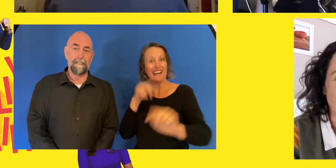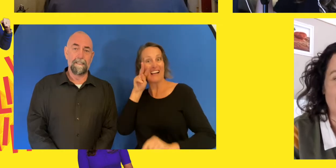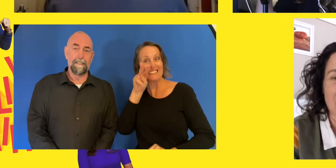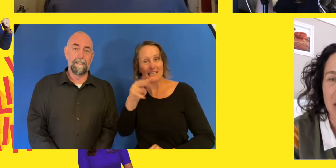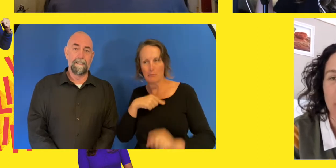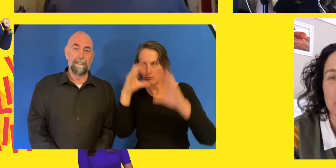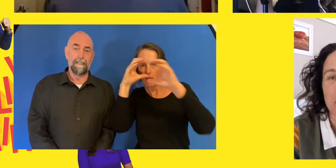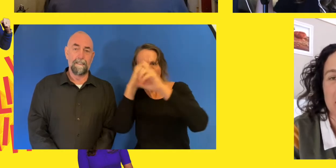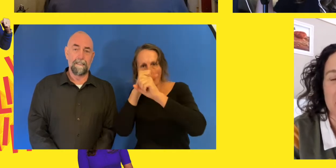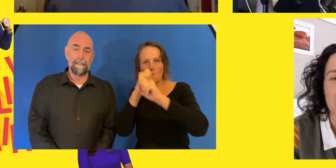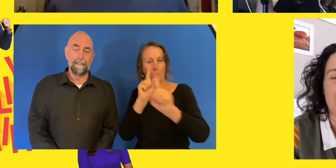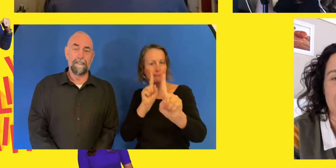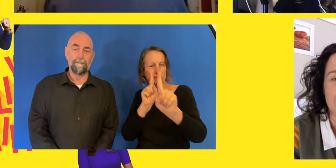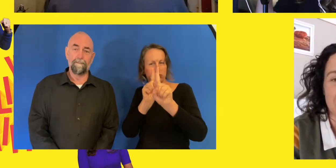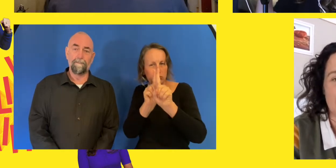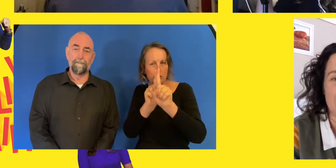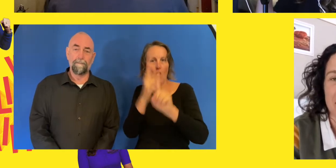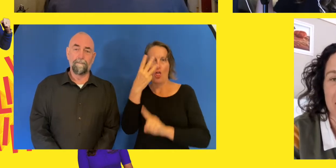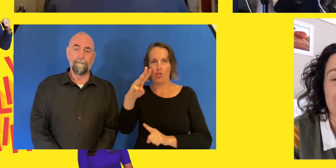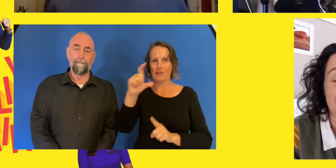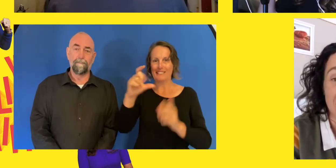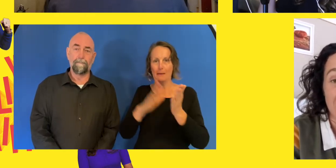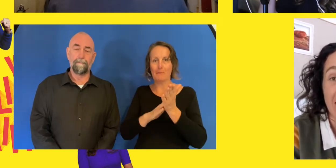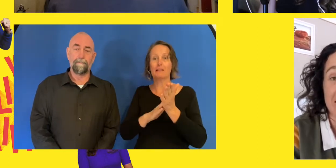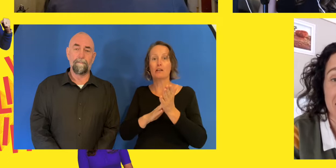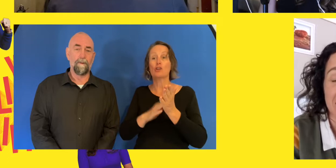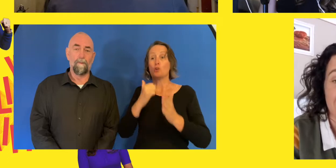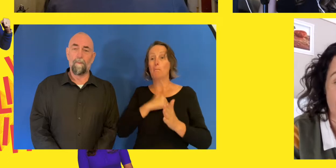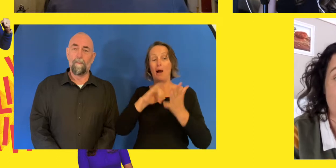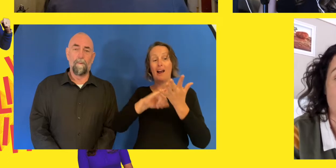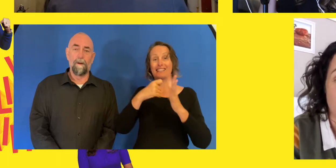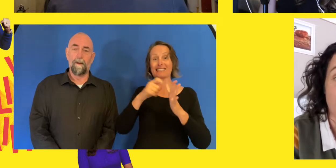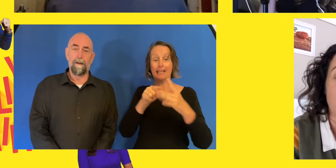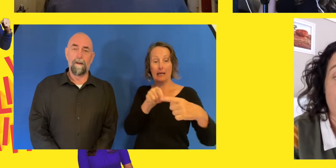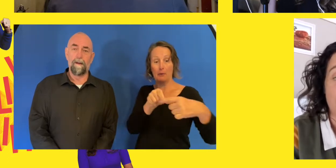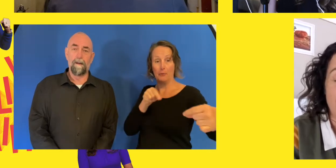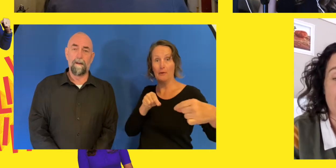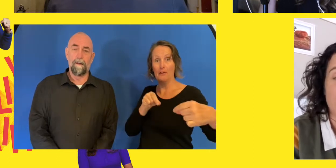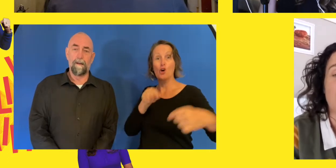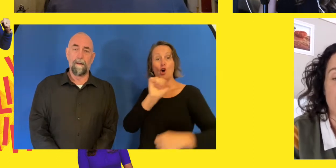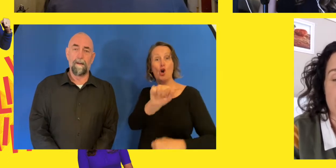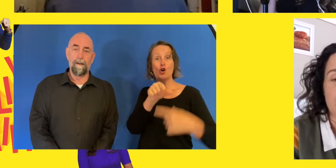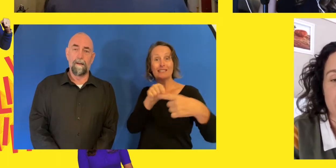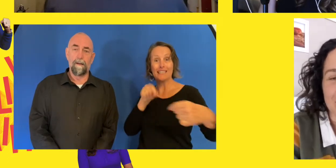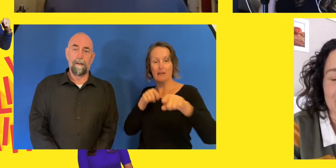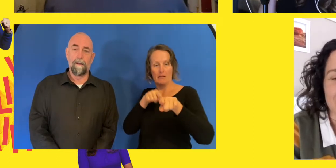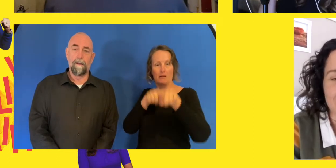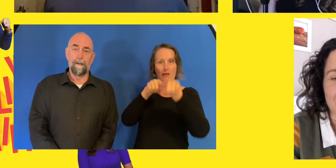So, literally, the optimal position is my, the tips of my skis, Nelly actually tipping her findings constantly.